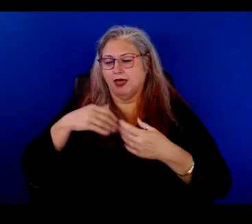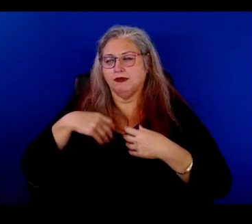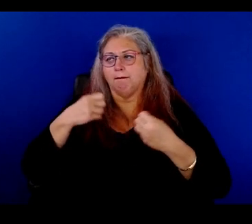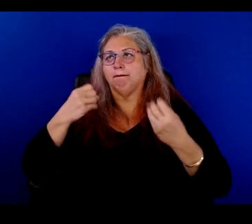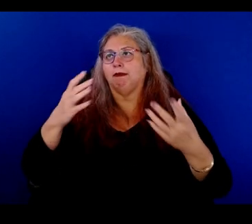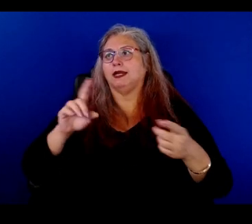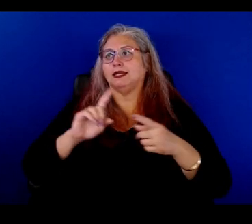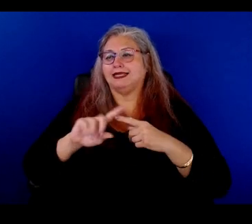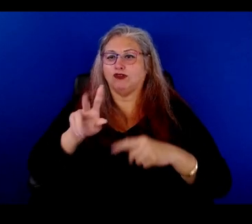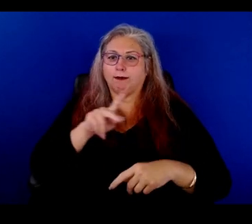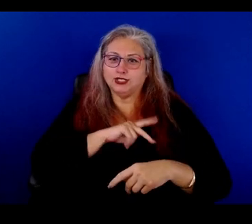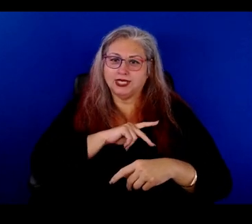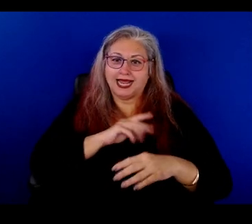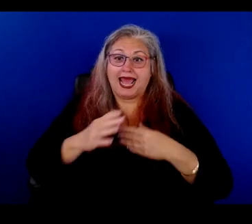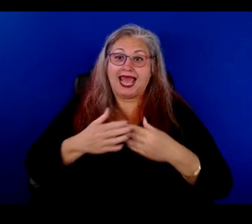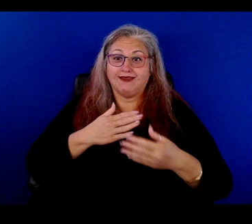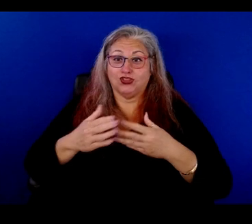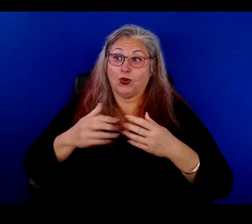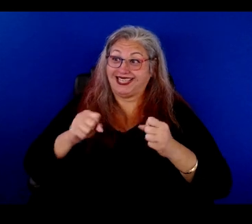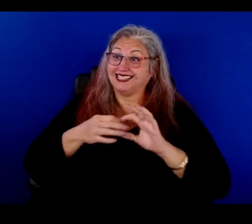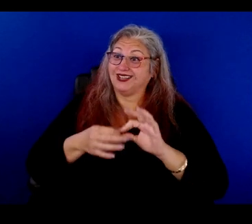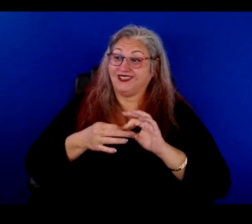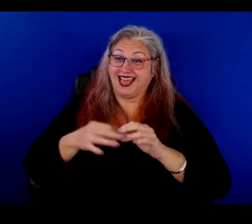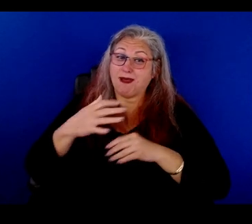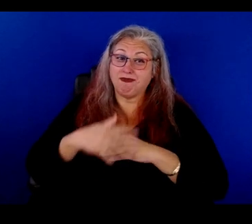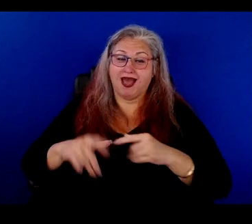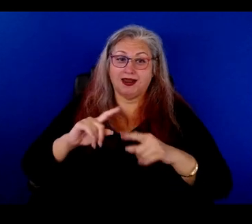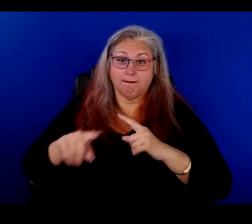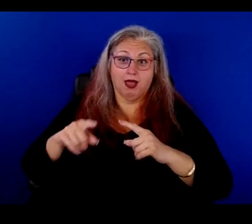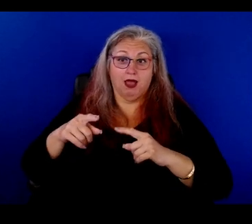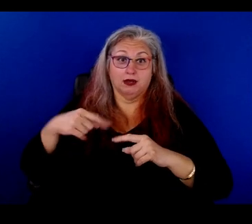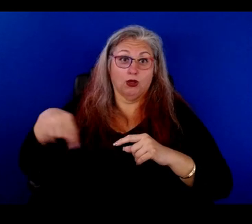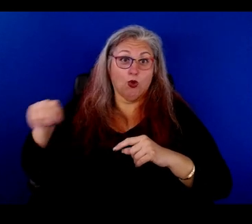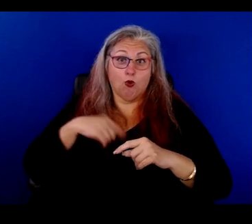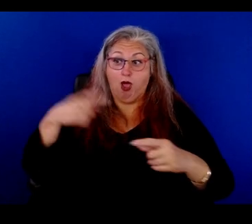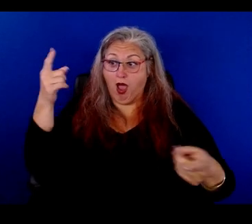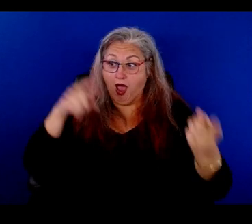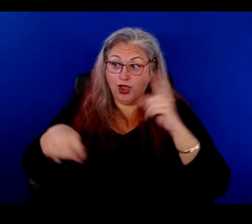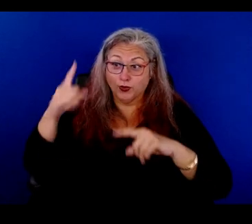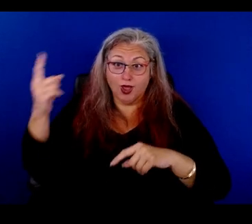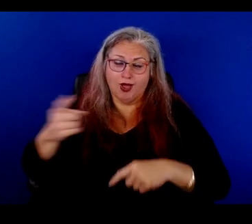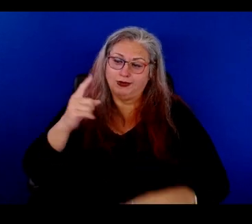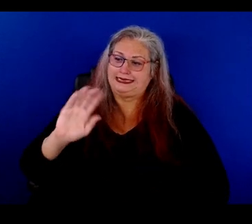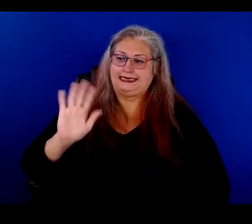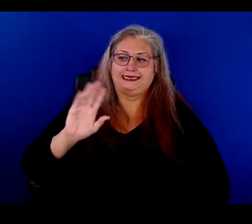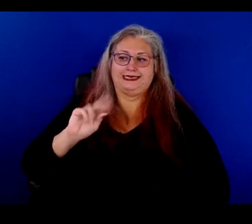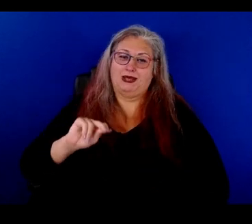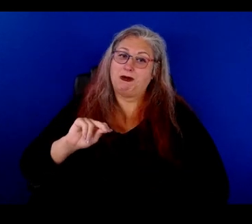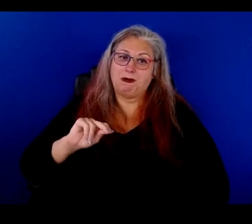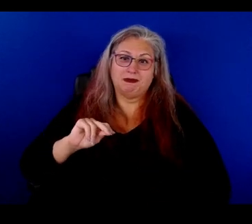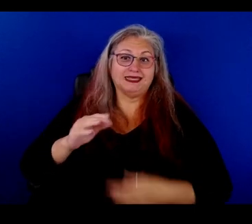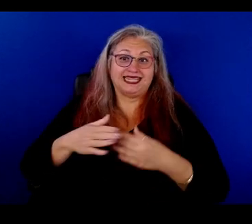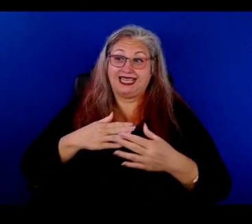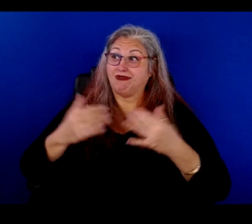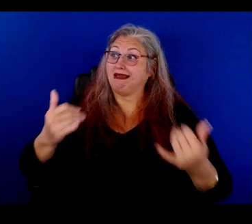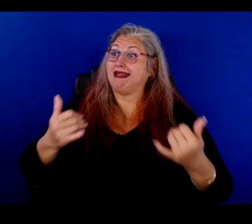personalities and although we may be related by blood, we didn't always, uh, uh, agree on stuff, you know? And, and even